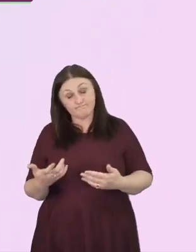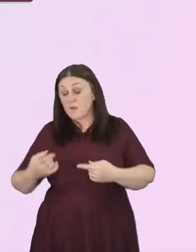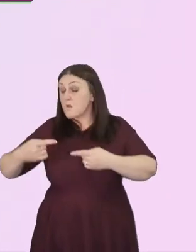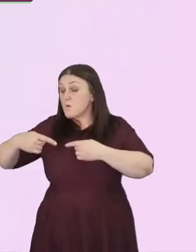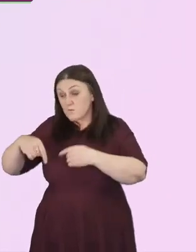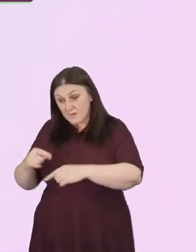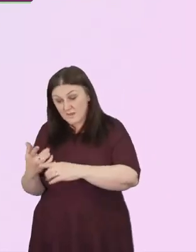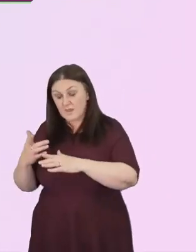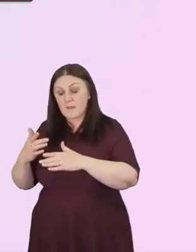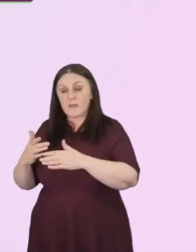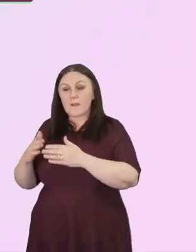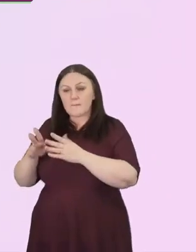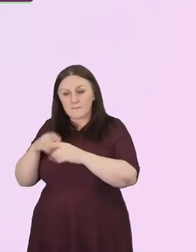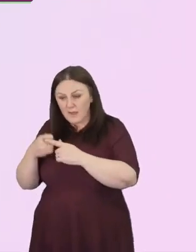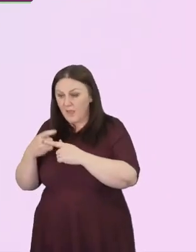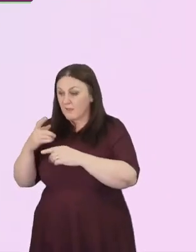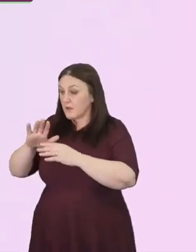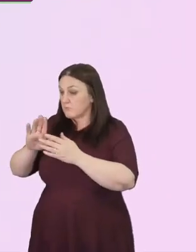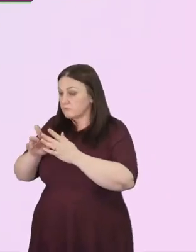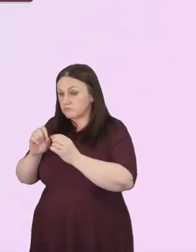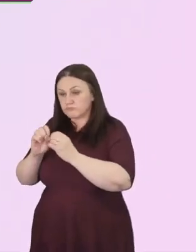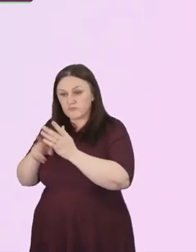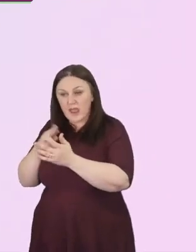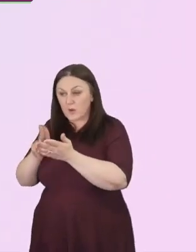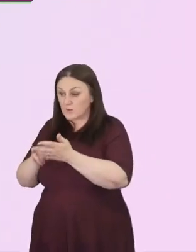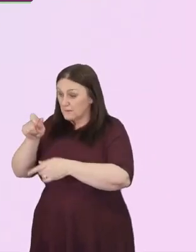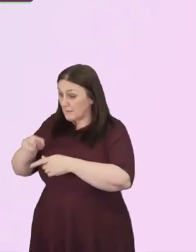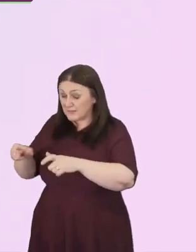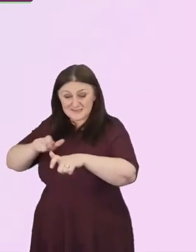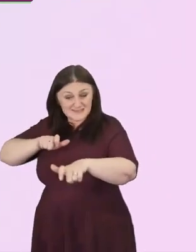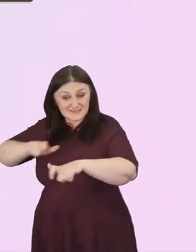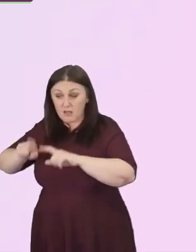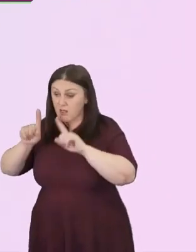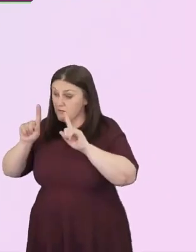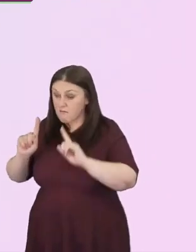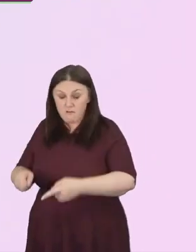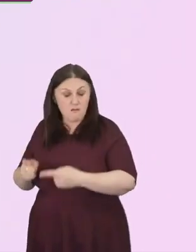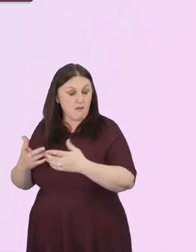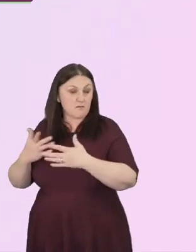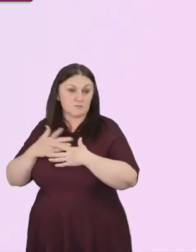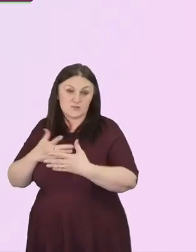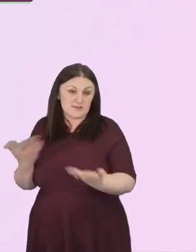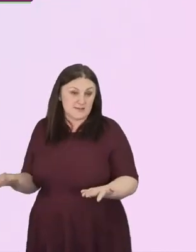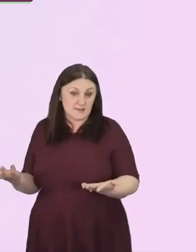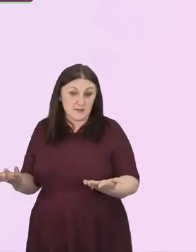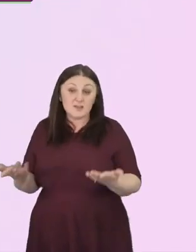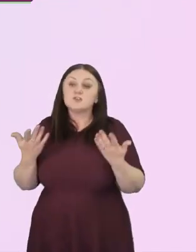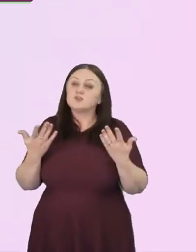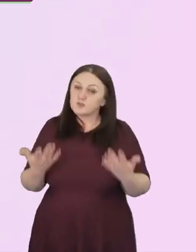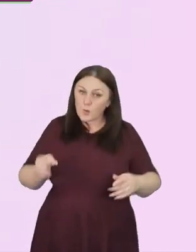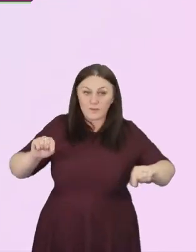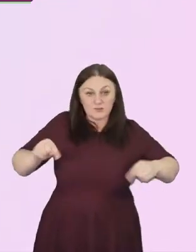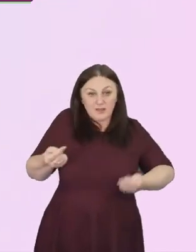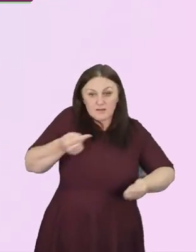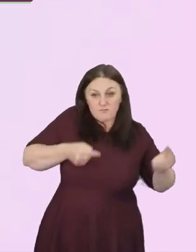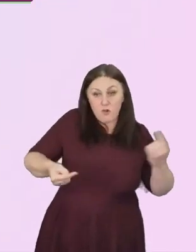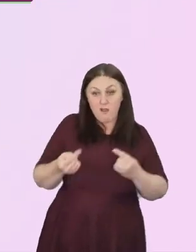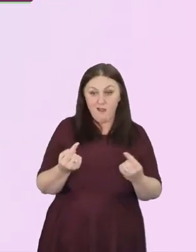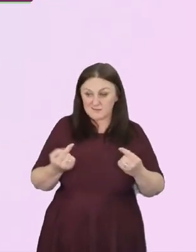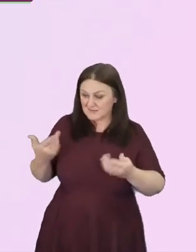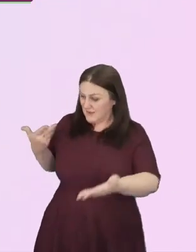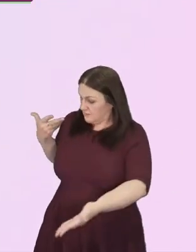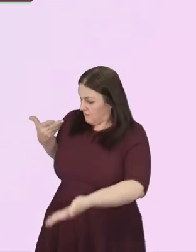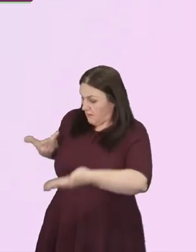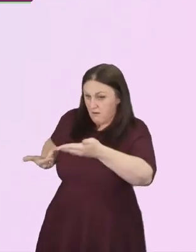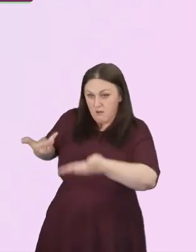So the challenging question is, what has truly changed, which makes this opportunity